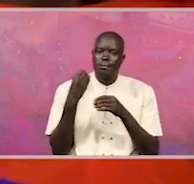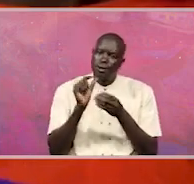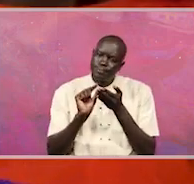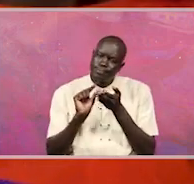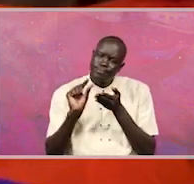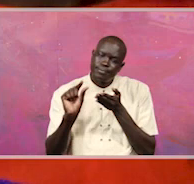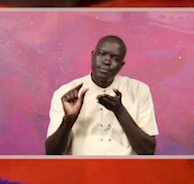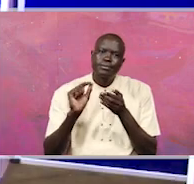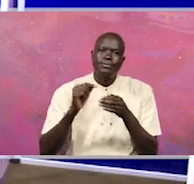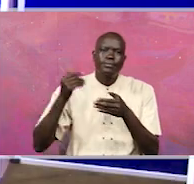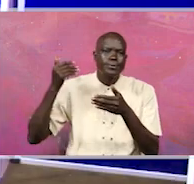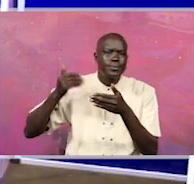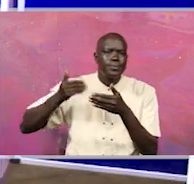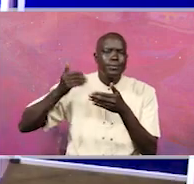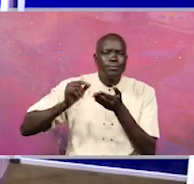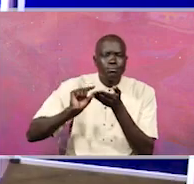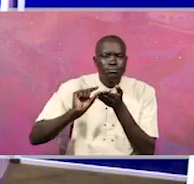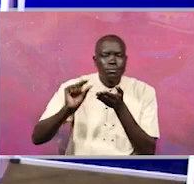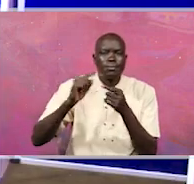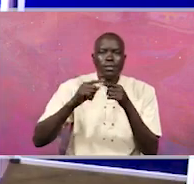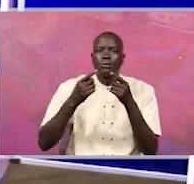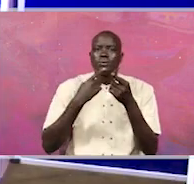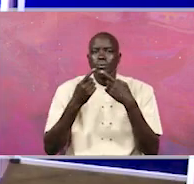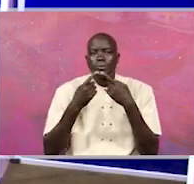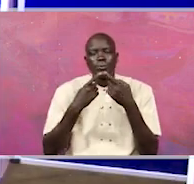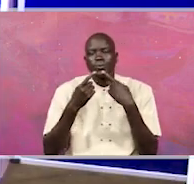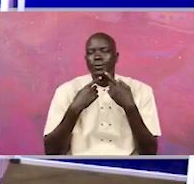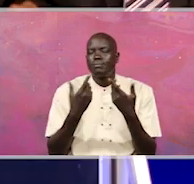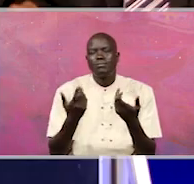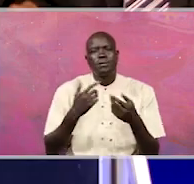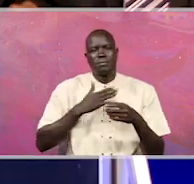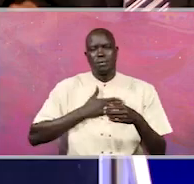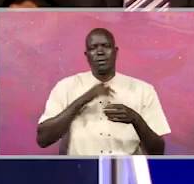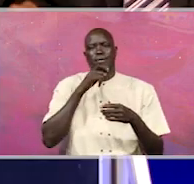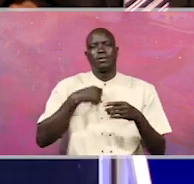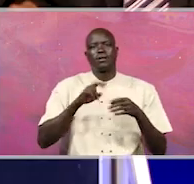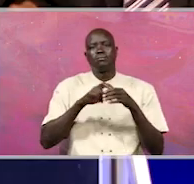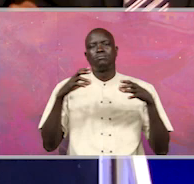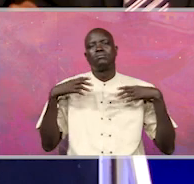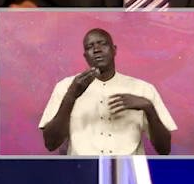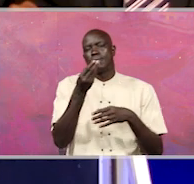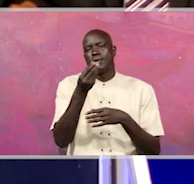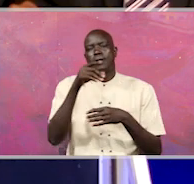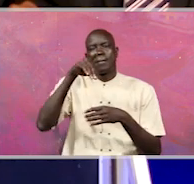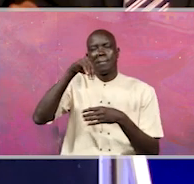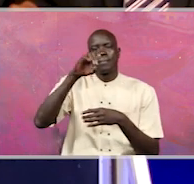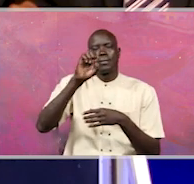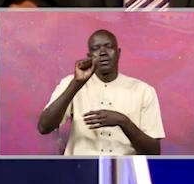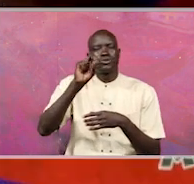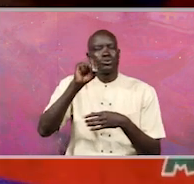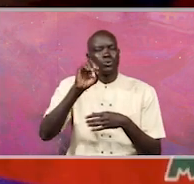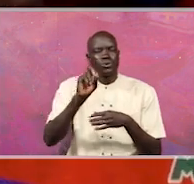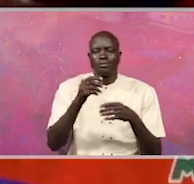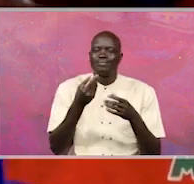but up to today, as I talk right now, the case has not been handled and we have not gotten any feedback from them.